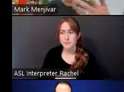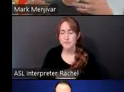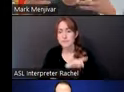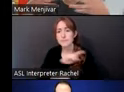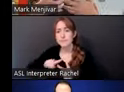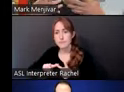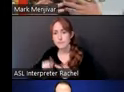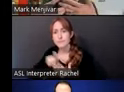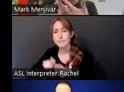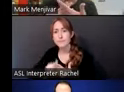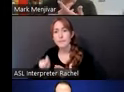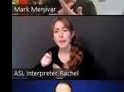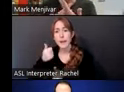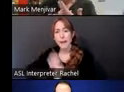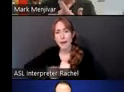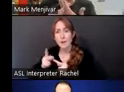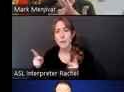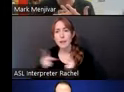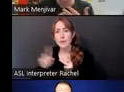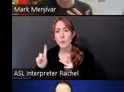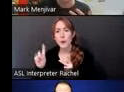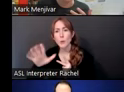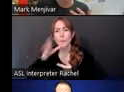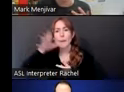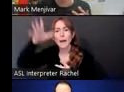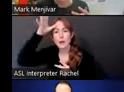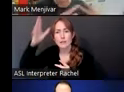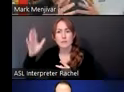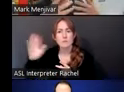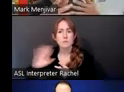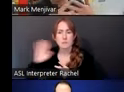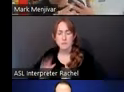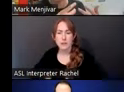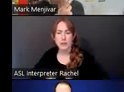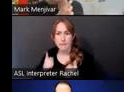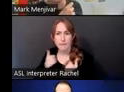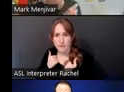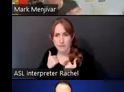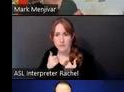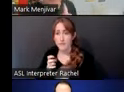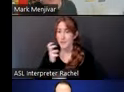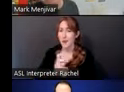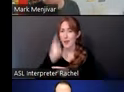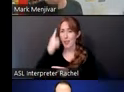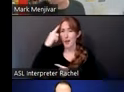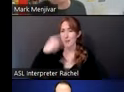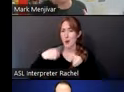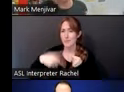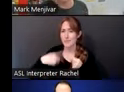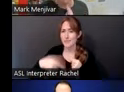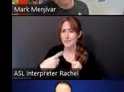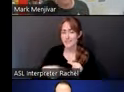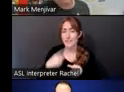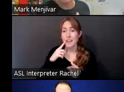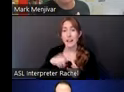right? And kind of merging the two together. It's like kind of a hard thought process or exercise to do. And then adding on to that every